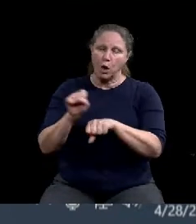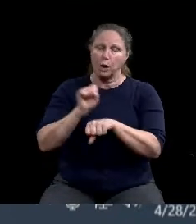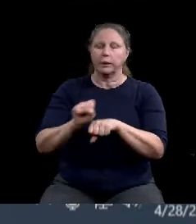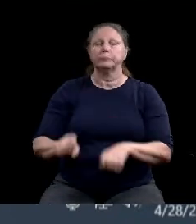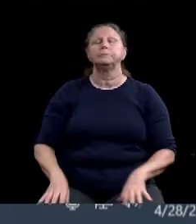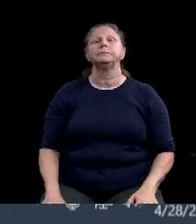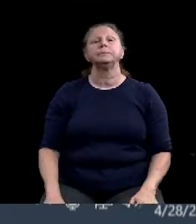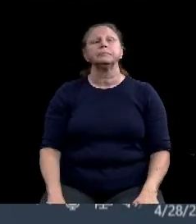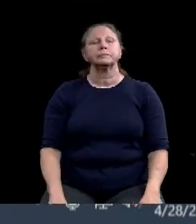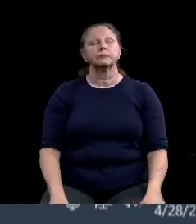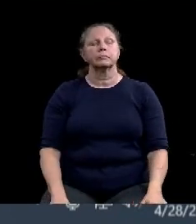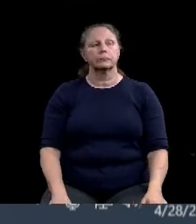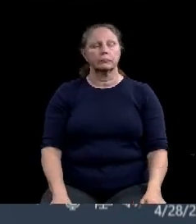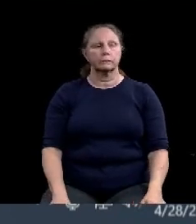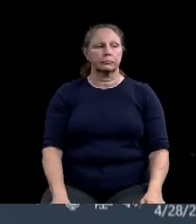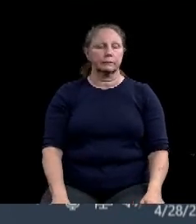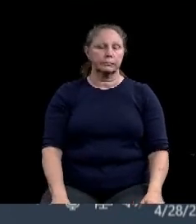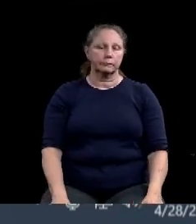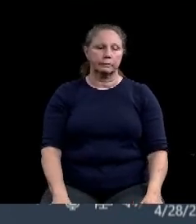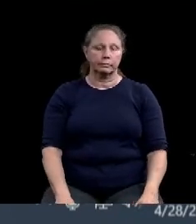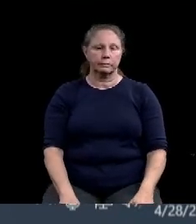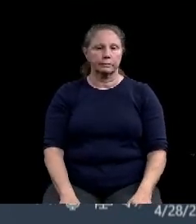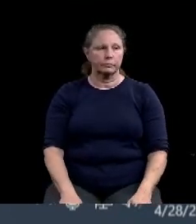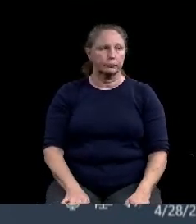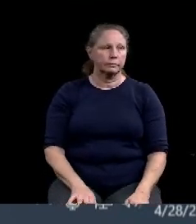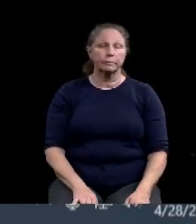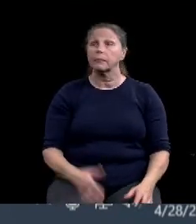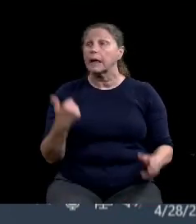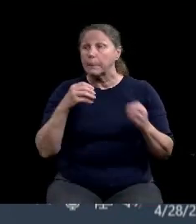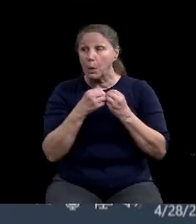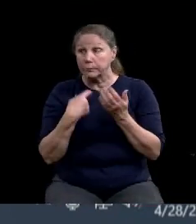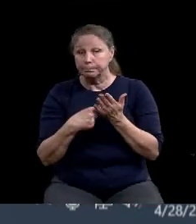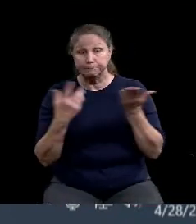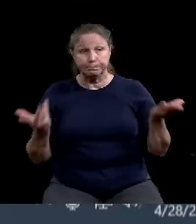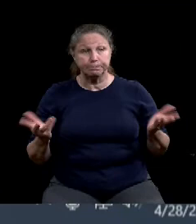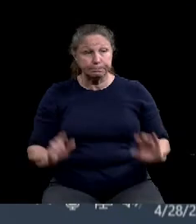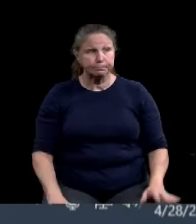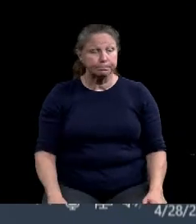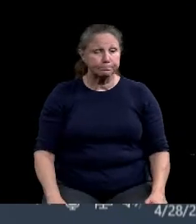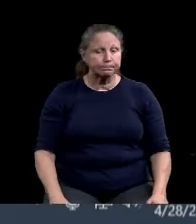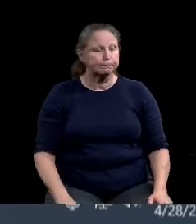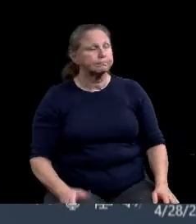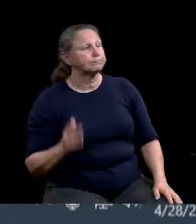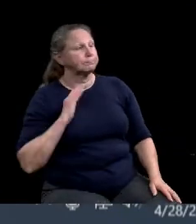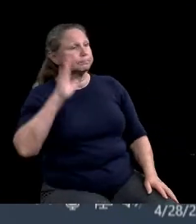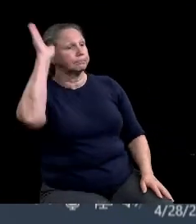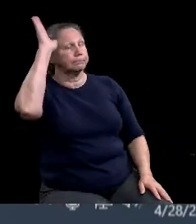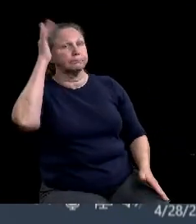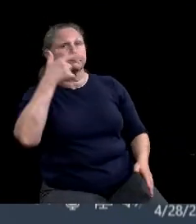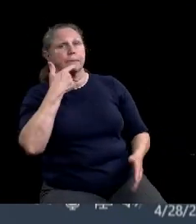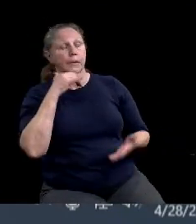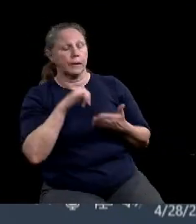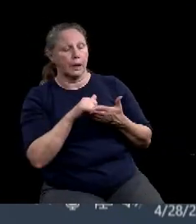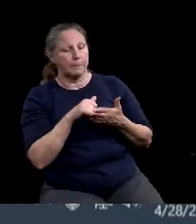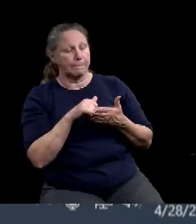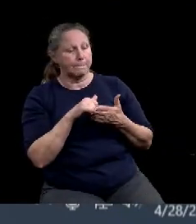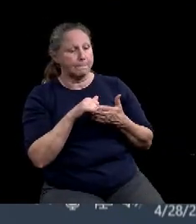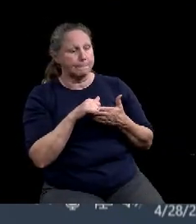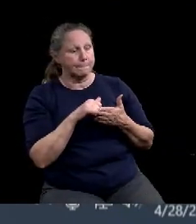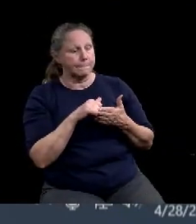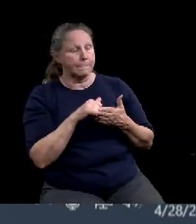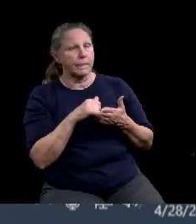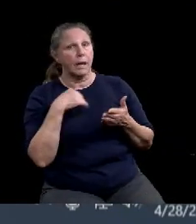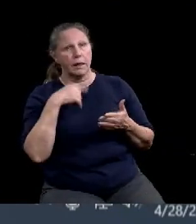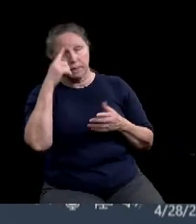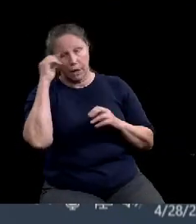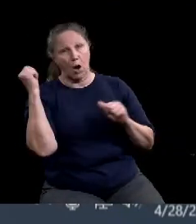Anything further? I'll just say that, uh, we, I think we all want to be a pro business council. And I think